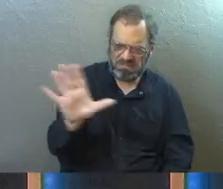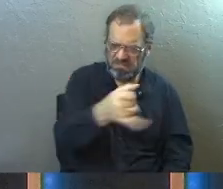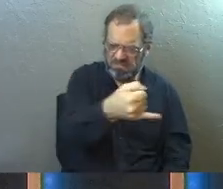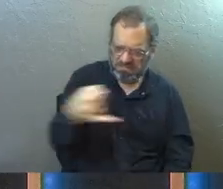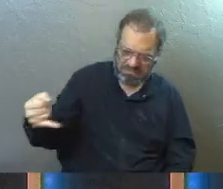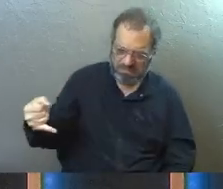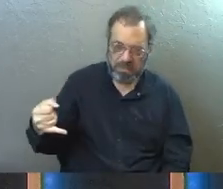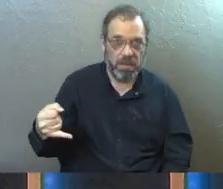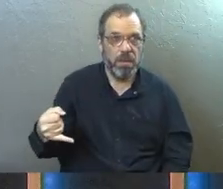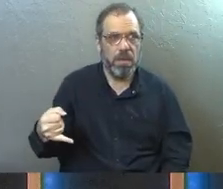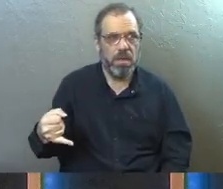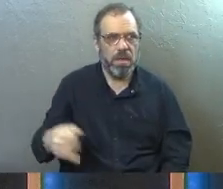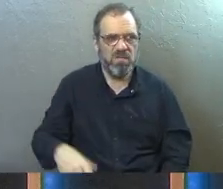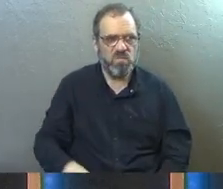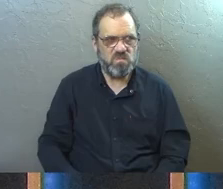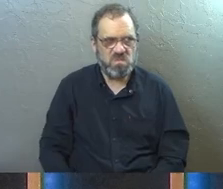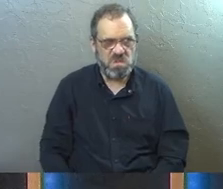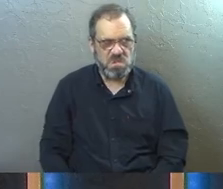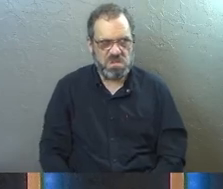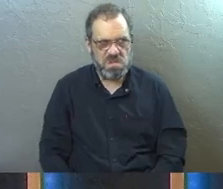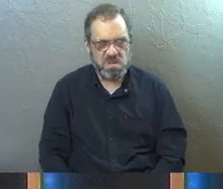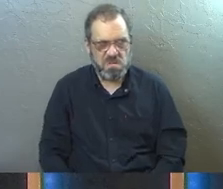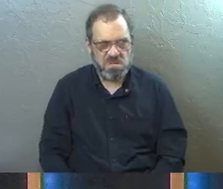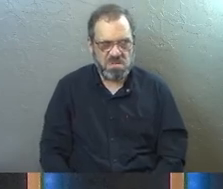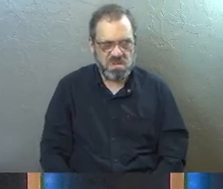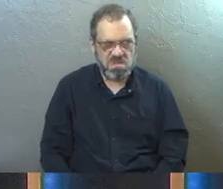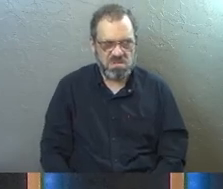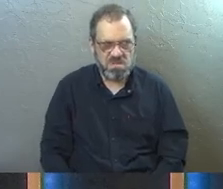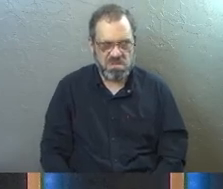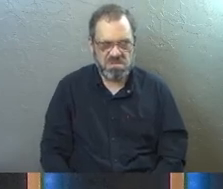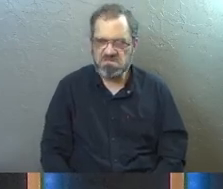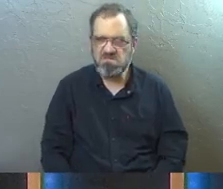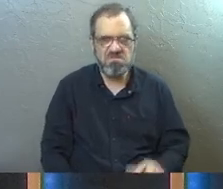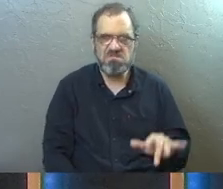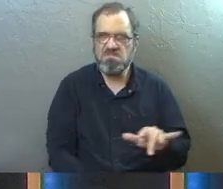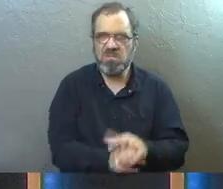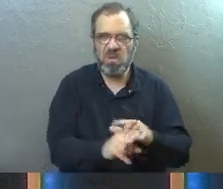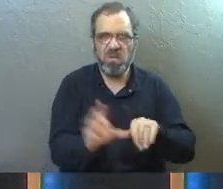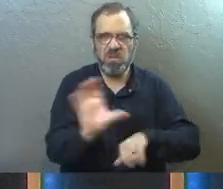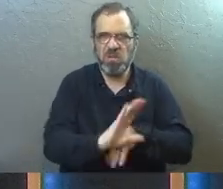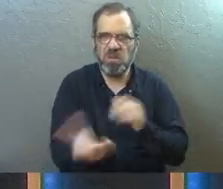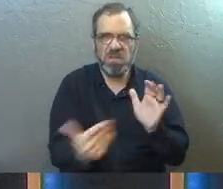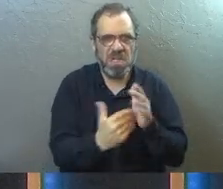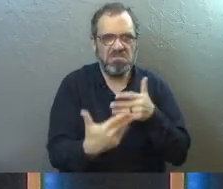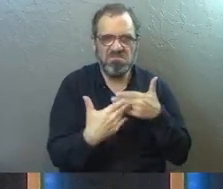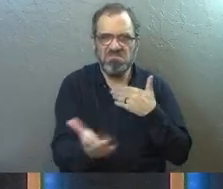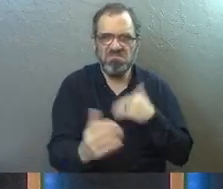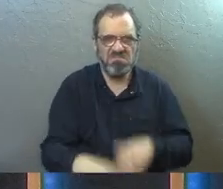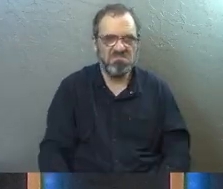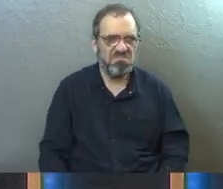And that's all it took. And my dad's sitting there telling me the story, and he's like, he's never set foot in a church again.